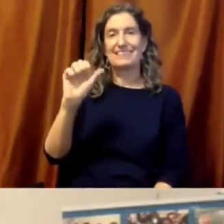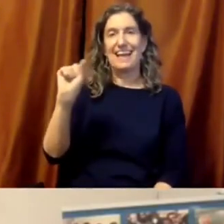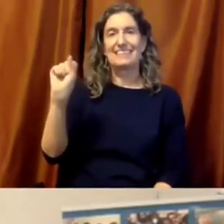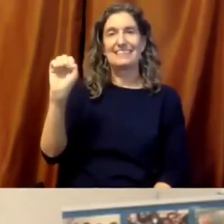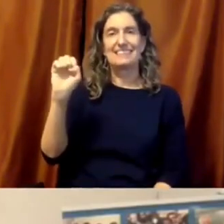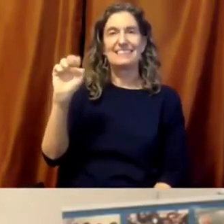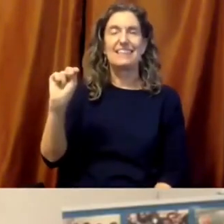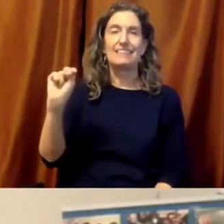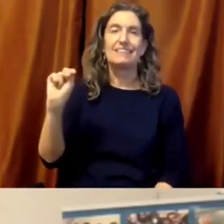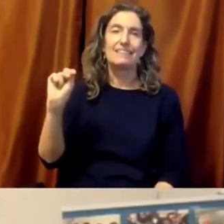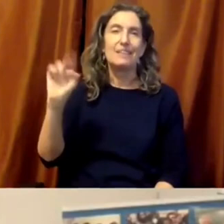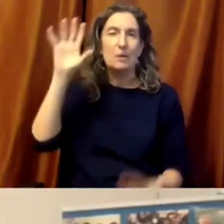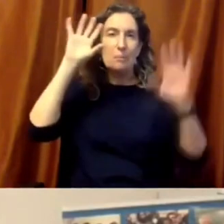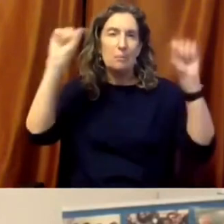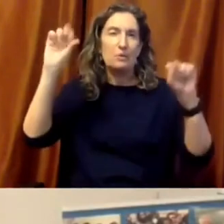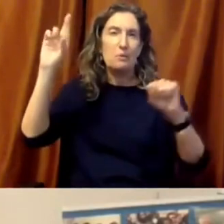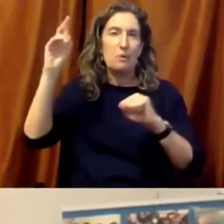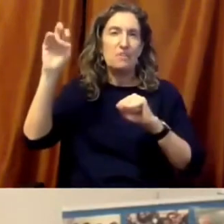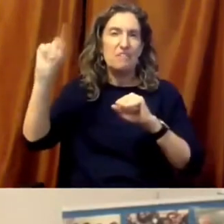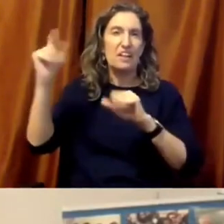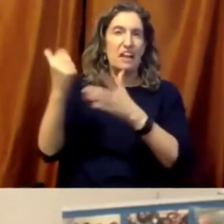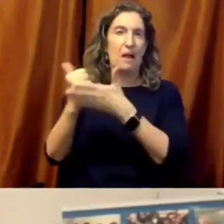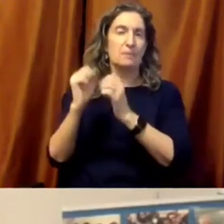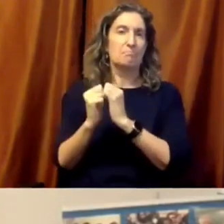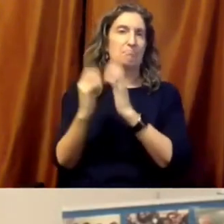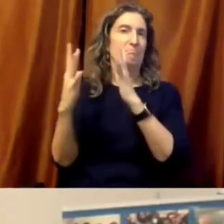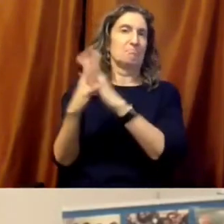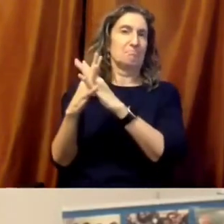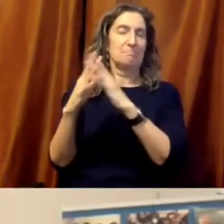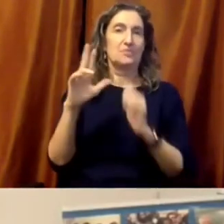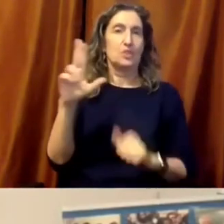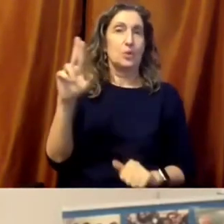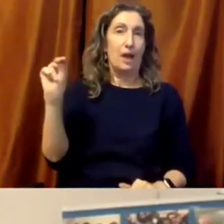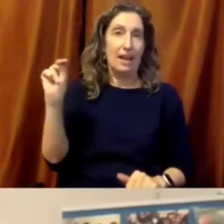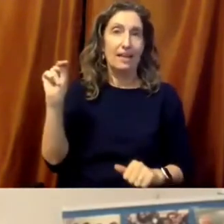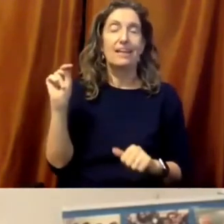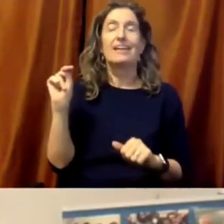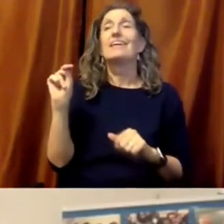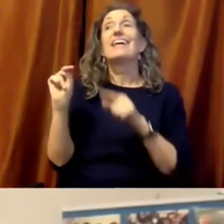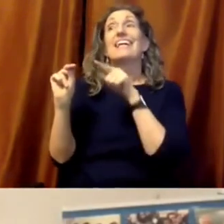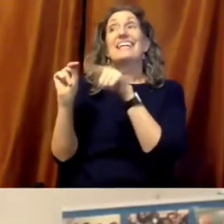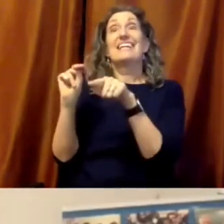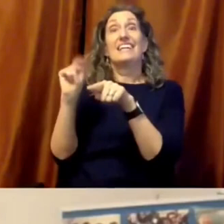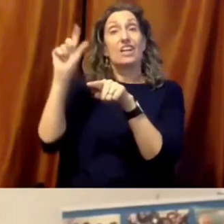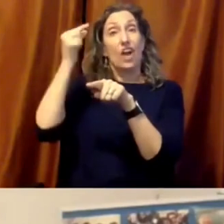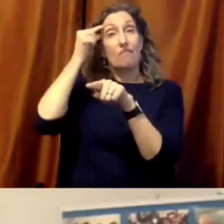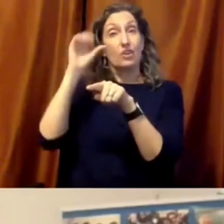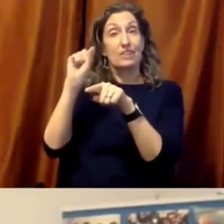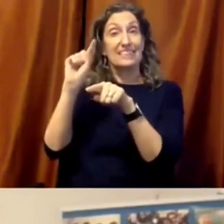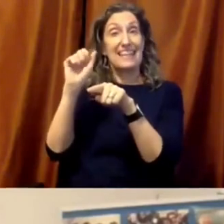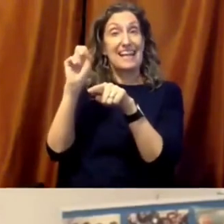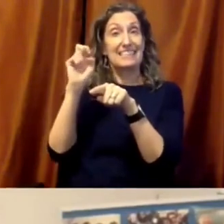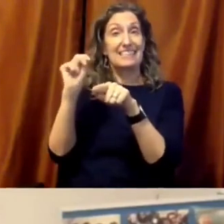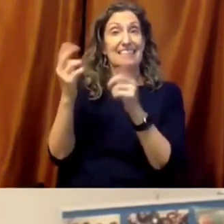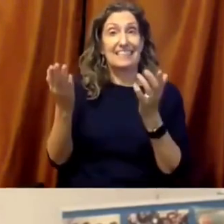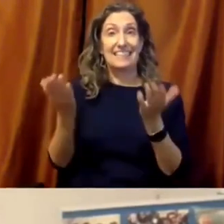years, he was very, very close to and fond of UNESCO because he went on to be a president of the University of Pennsylvania,